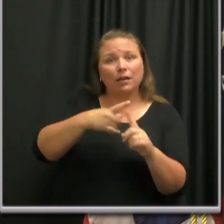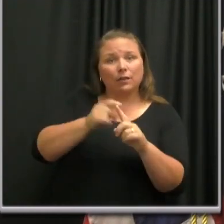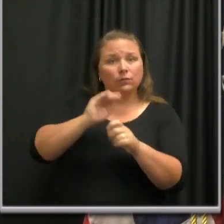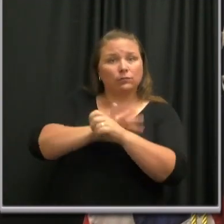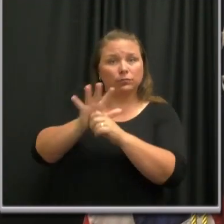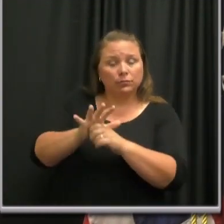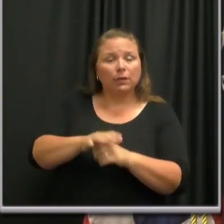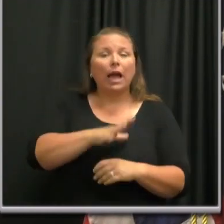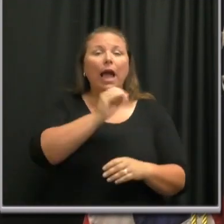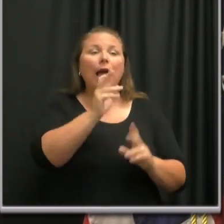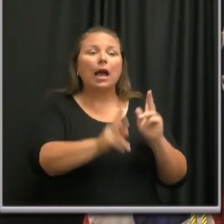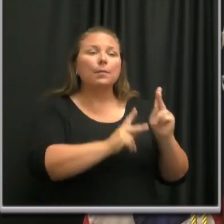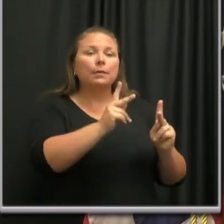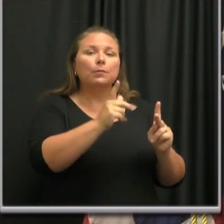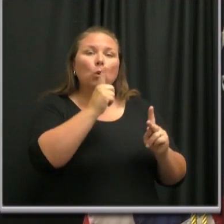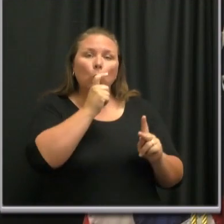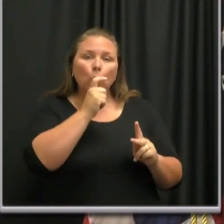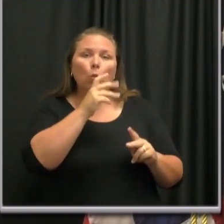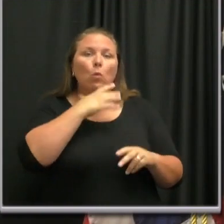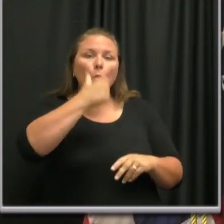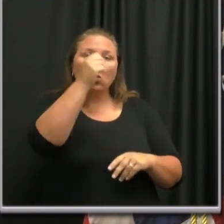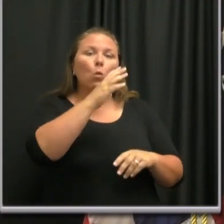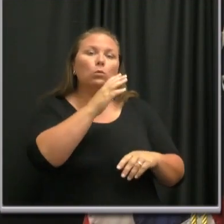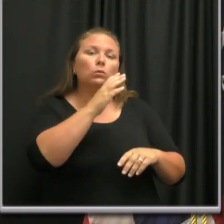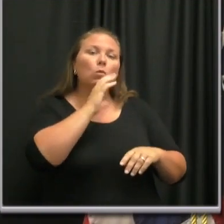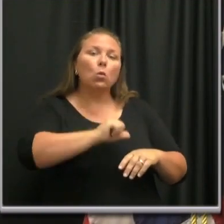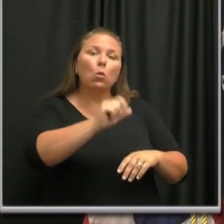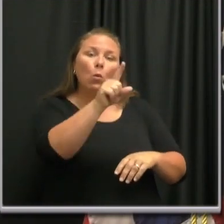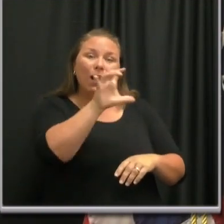individuals over 100 years old have gotten infected and recovered.